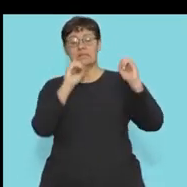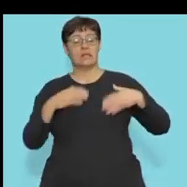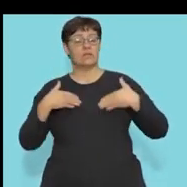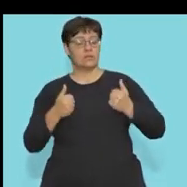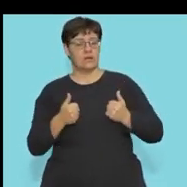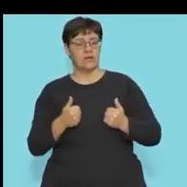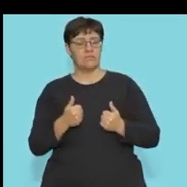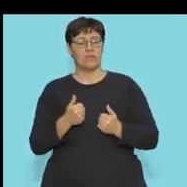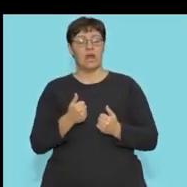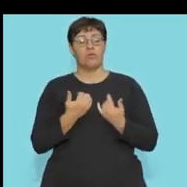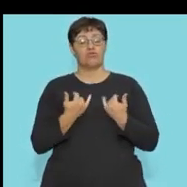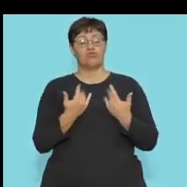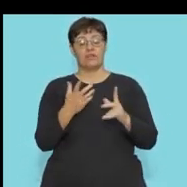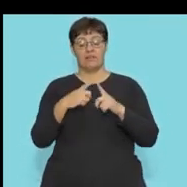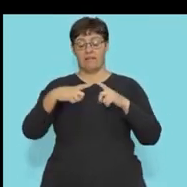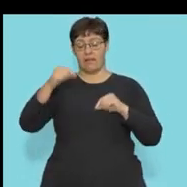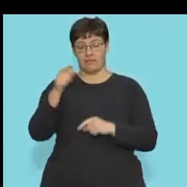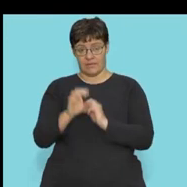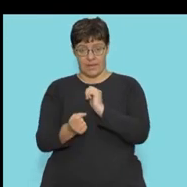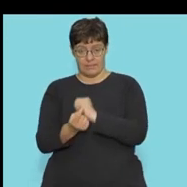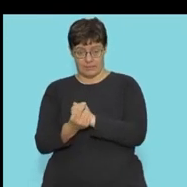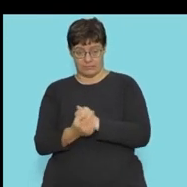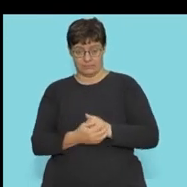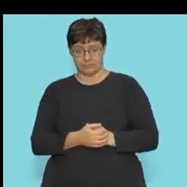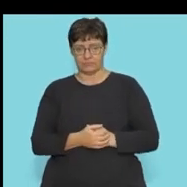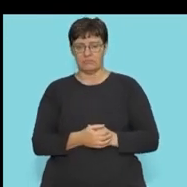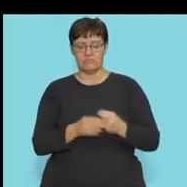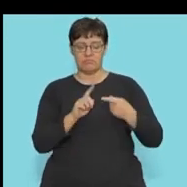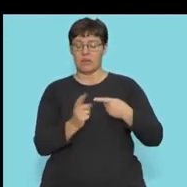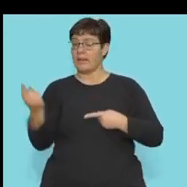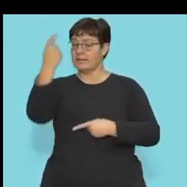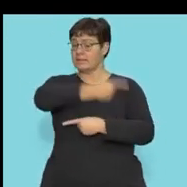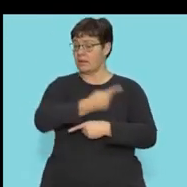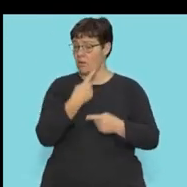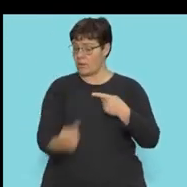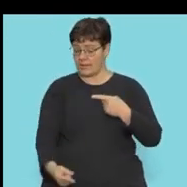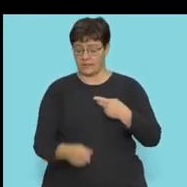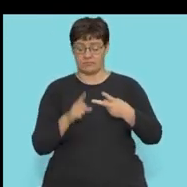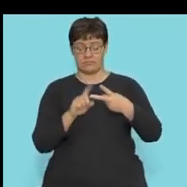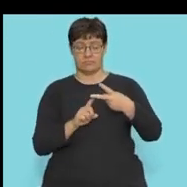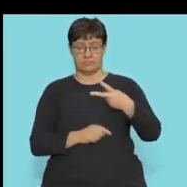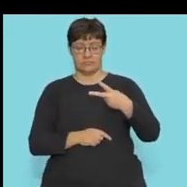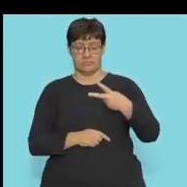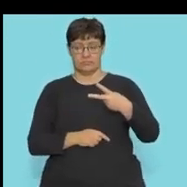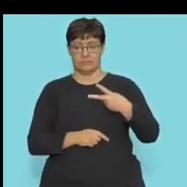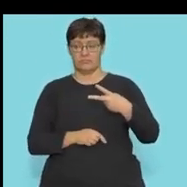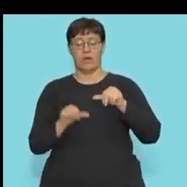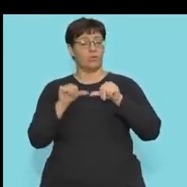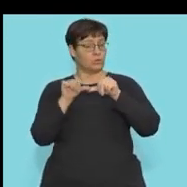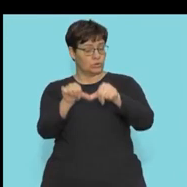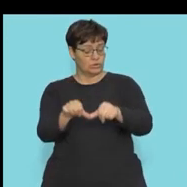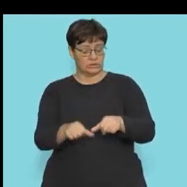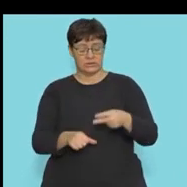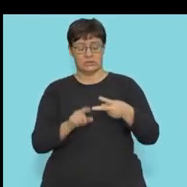in a green leaf takes place. A, during the day only, continuously